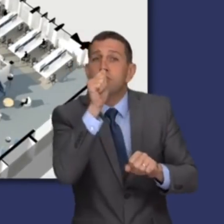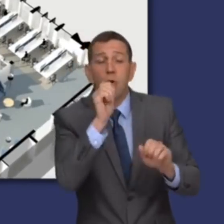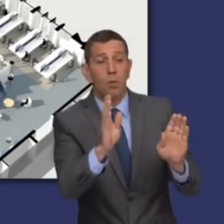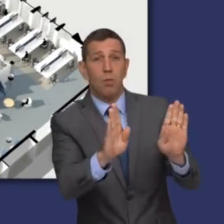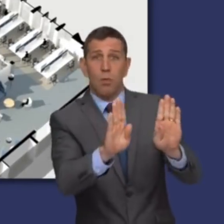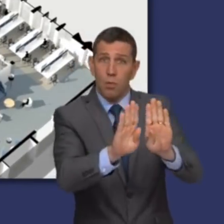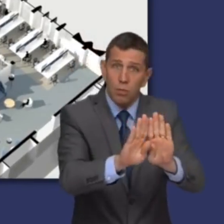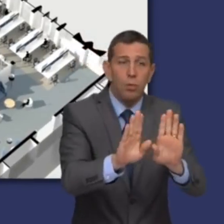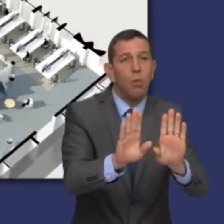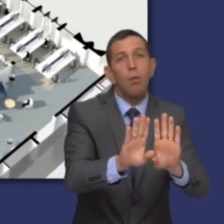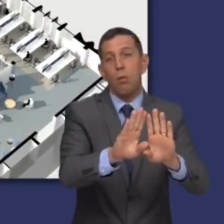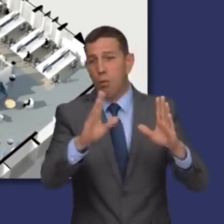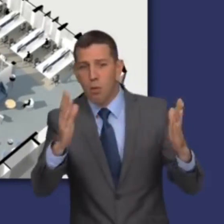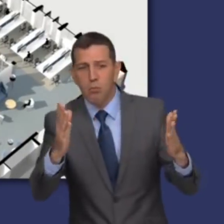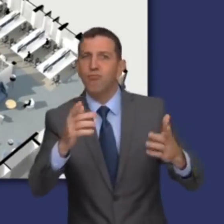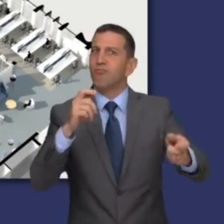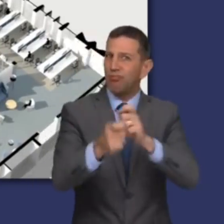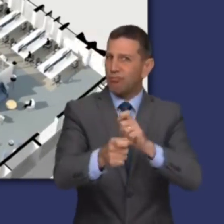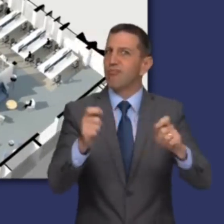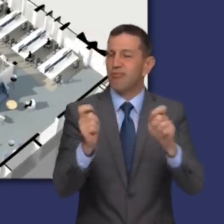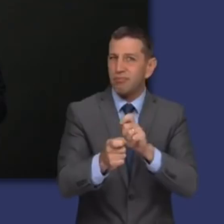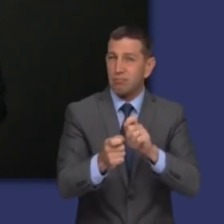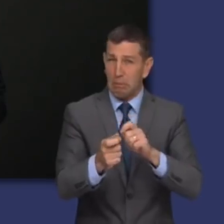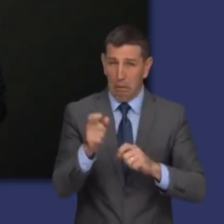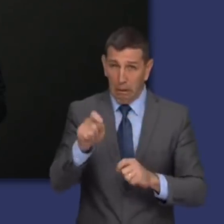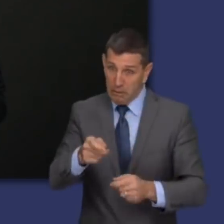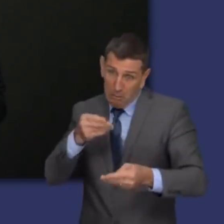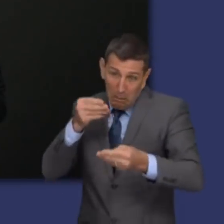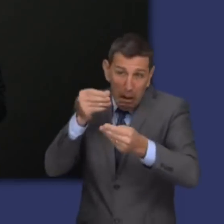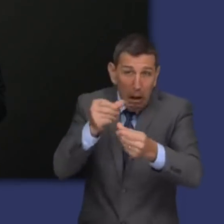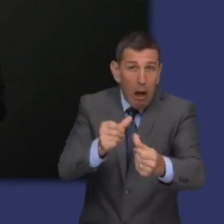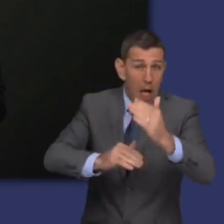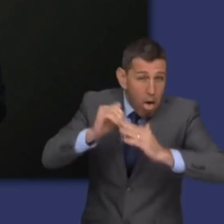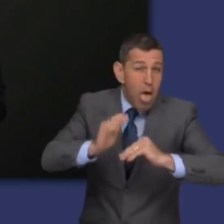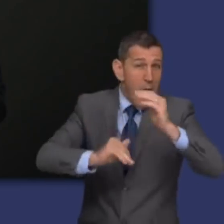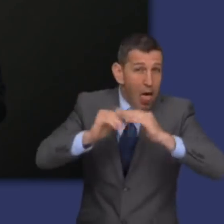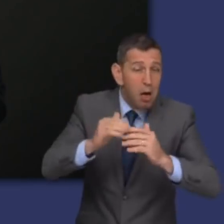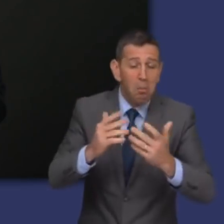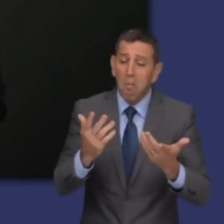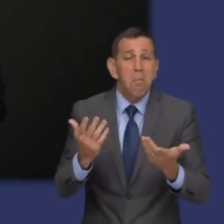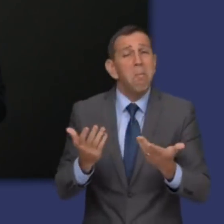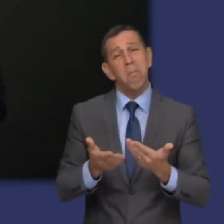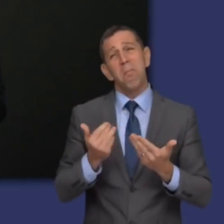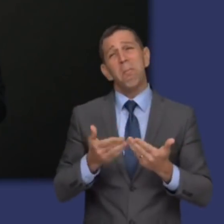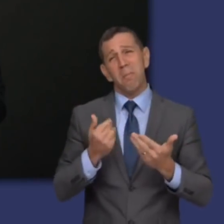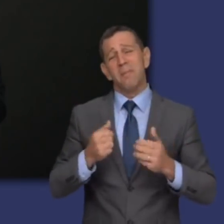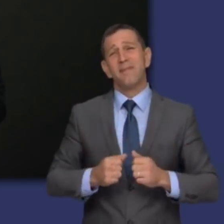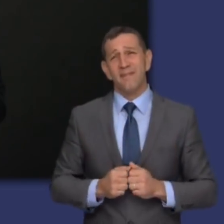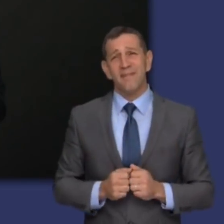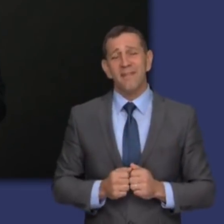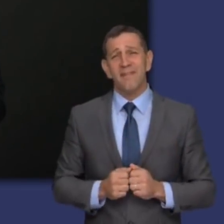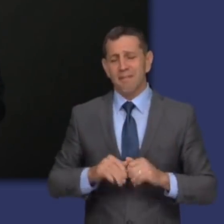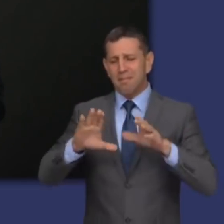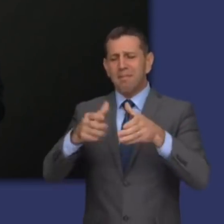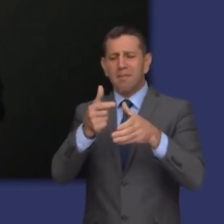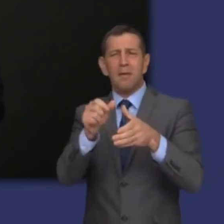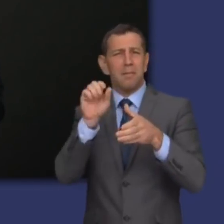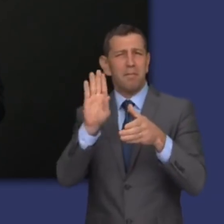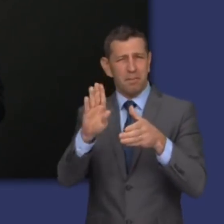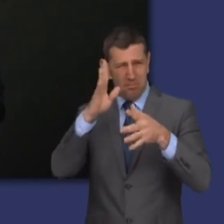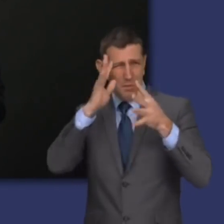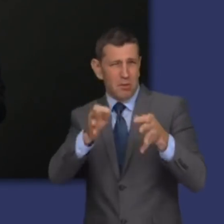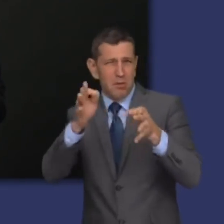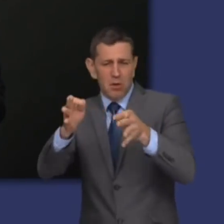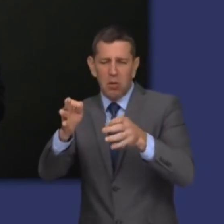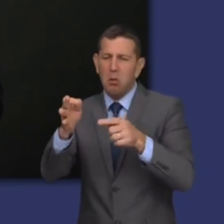relatively little reconstruction required. The governing body was very clear that as adaptive needs of the organization